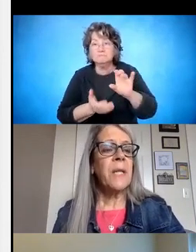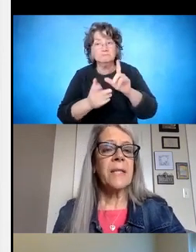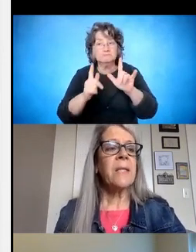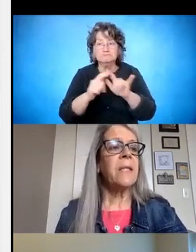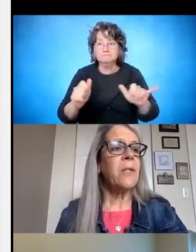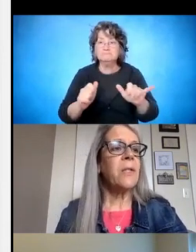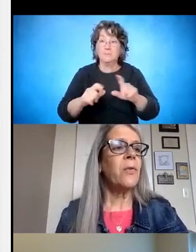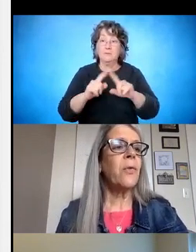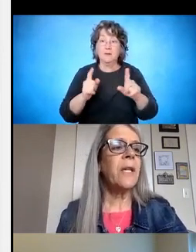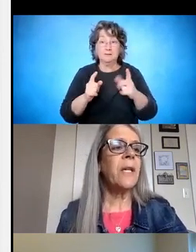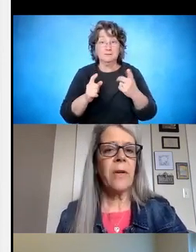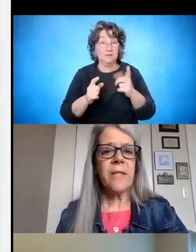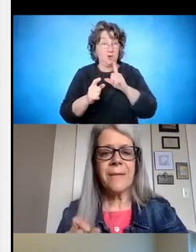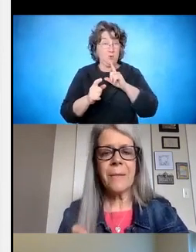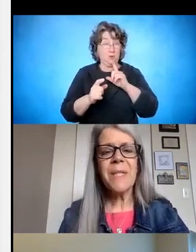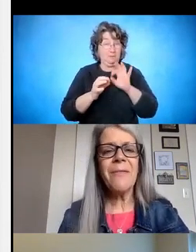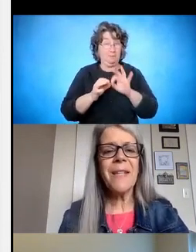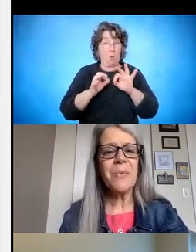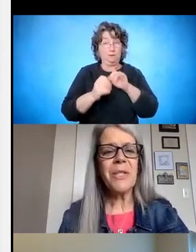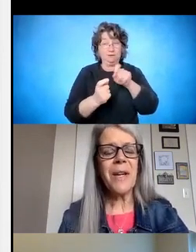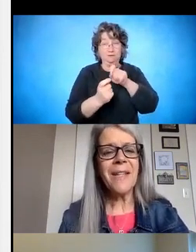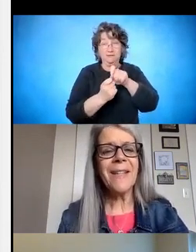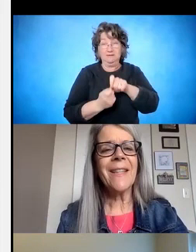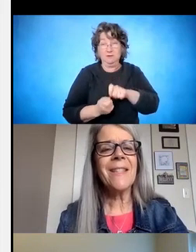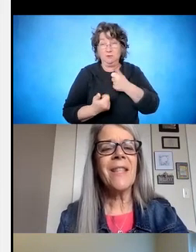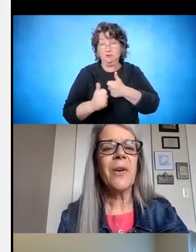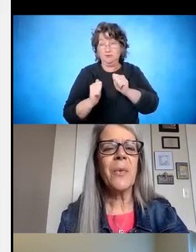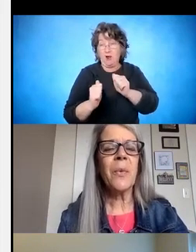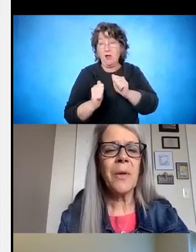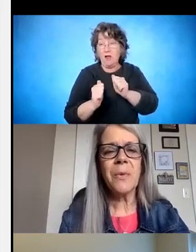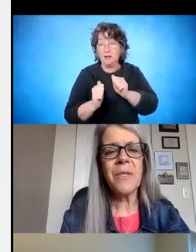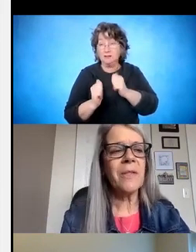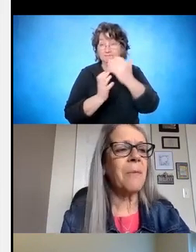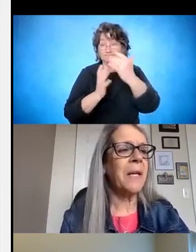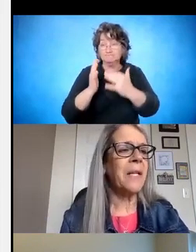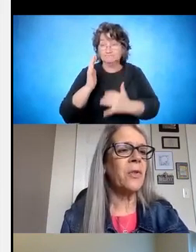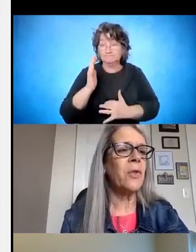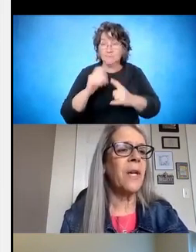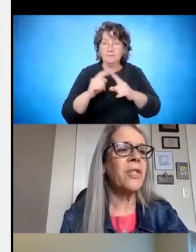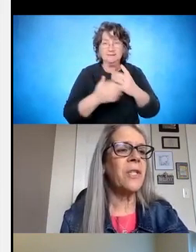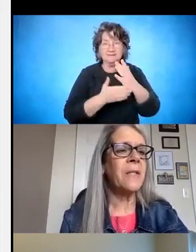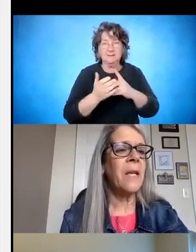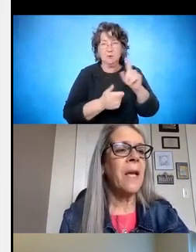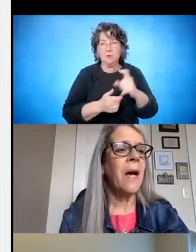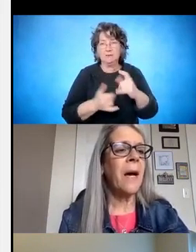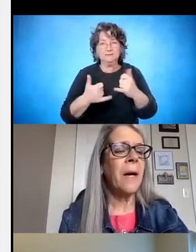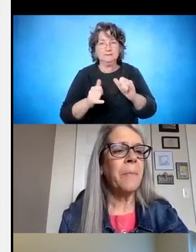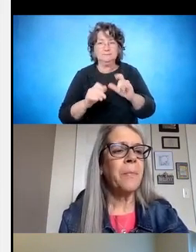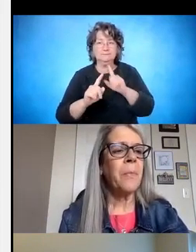critical or as specific as we tried to get in this, there were still some unanswered questions.